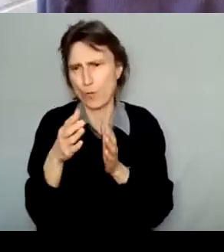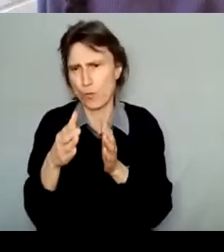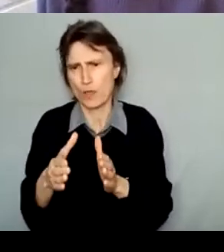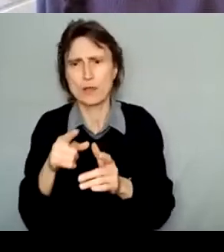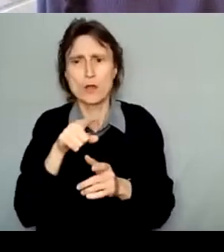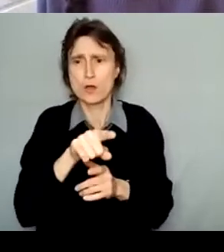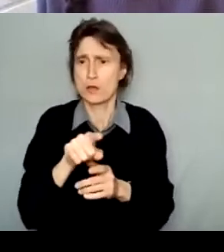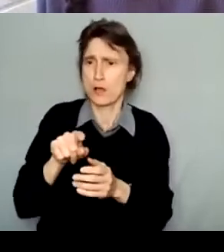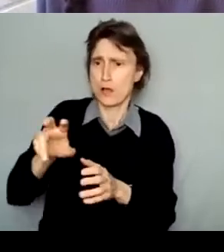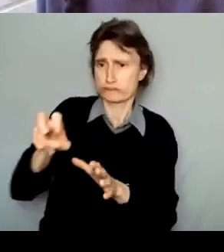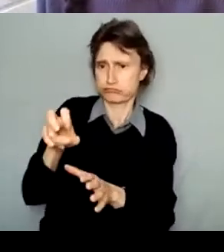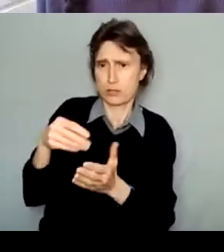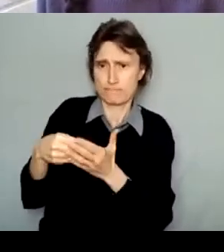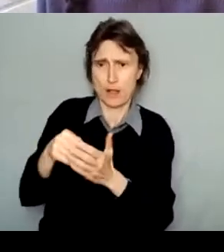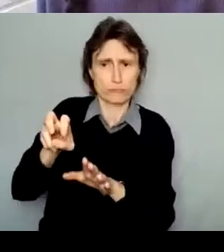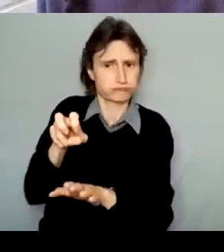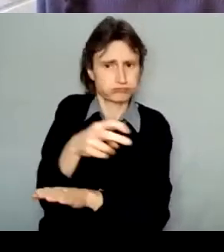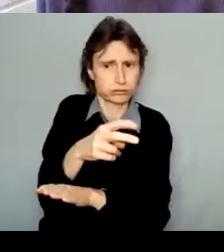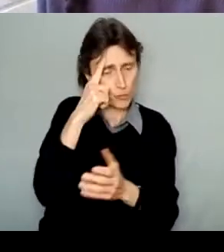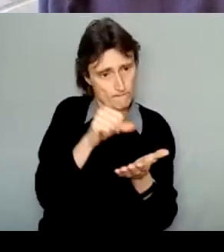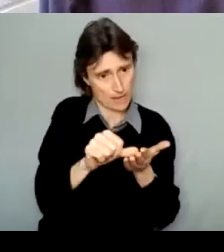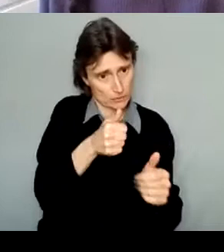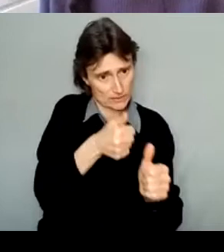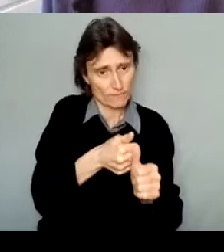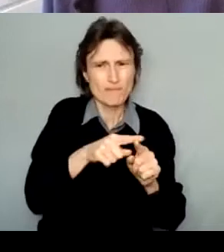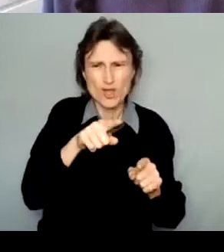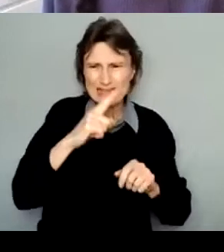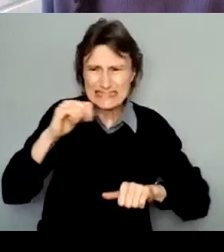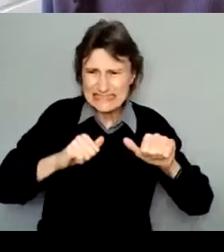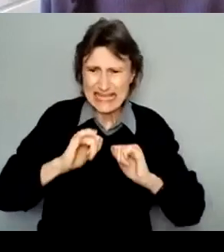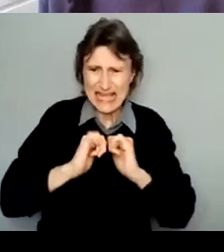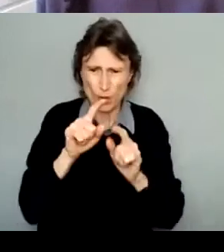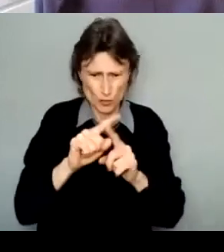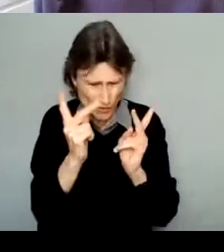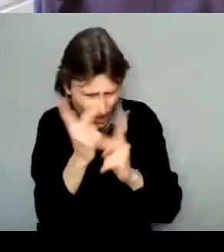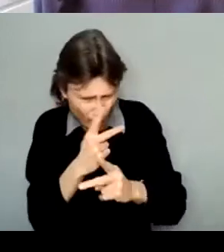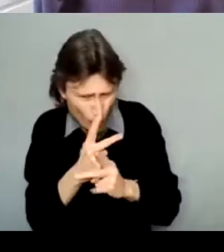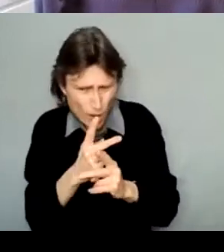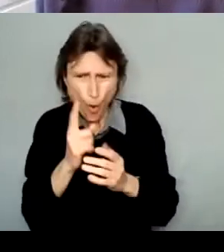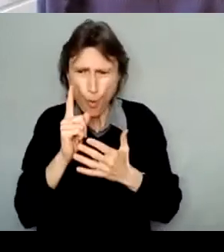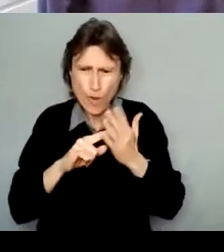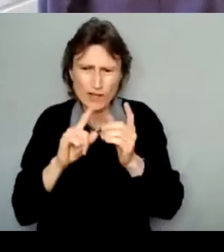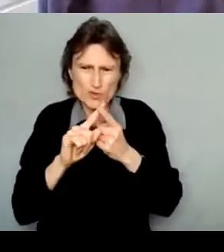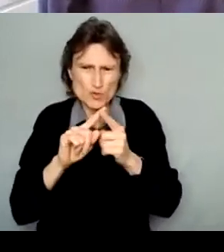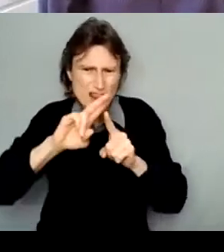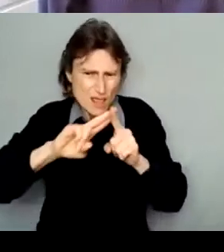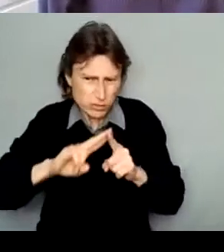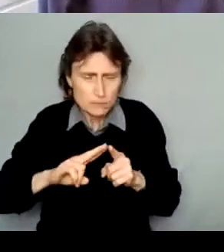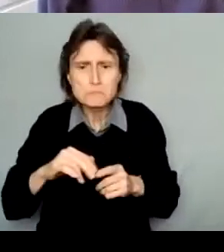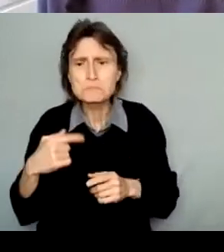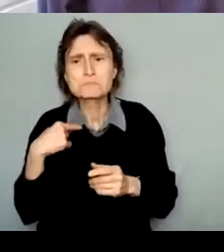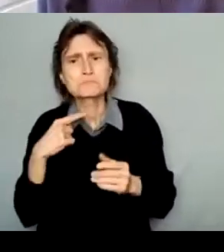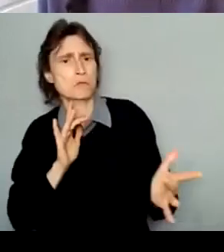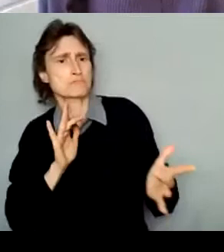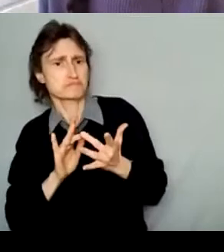grant. So if you have questions about how best to frame or calculate this, please reach out and I can share some resources and